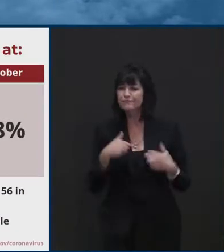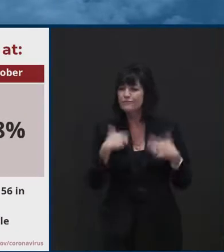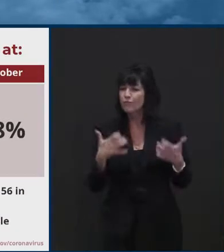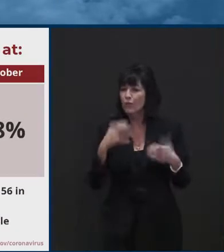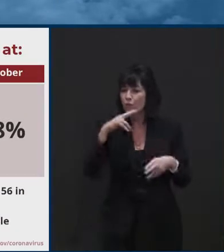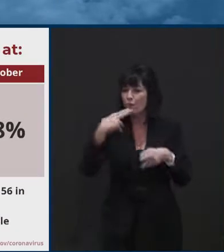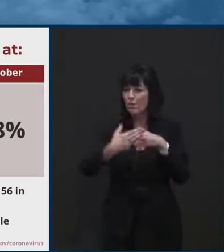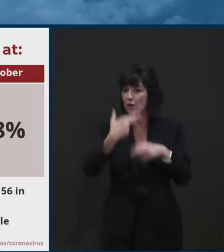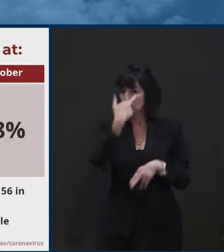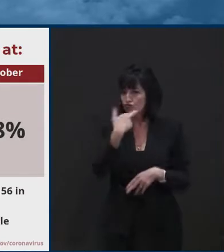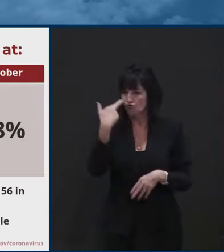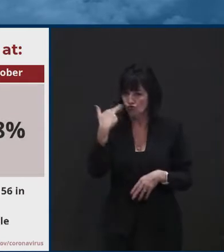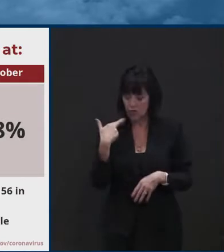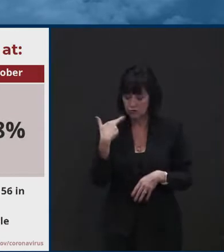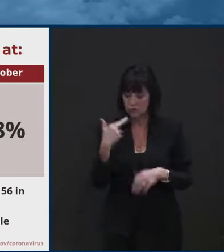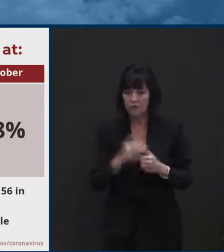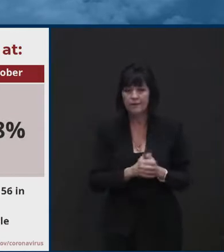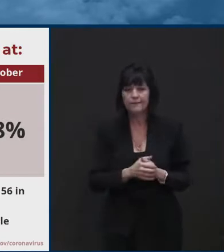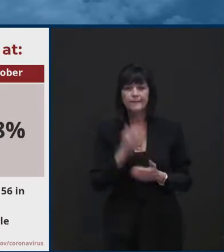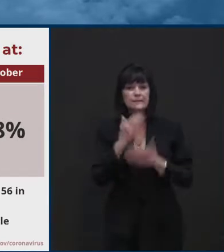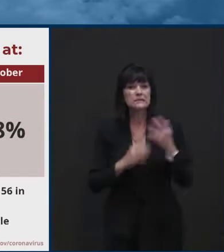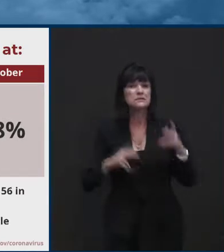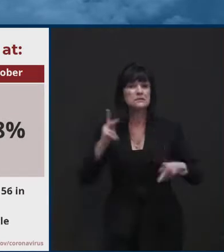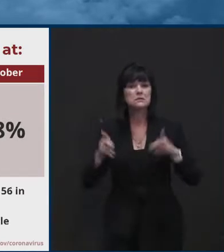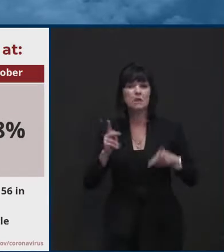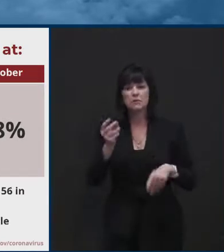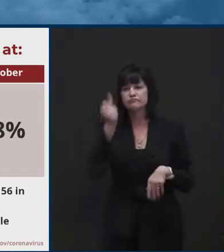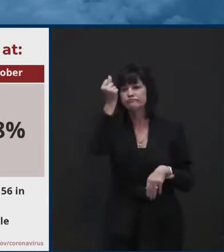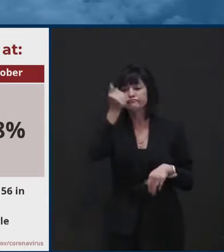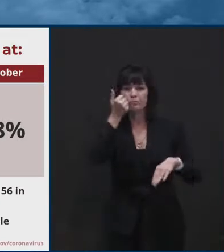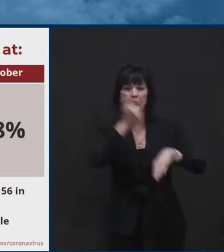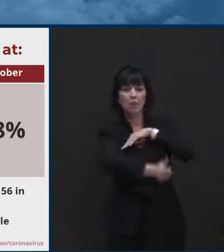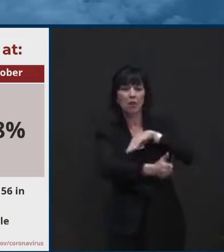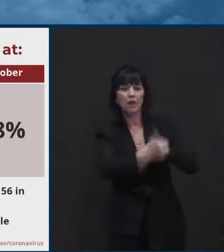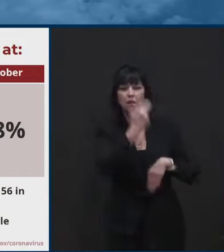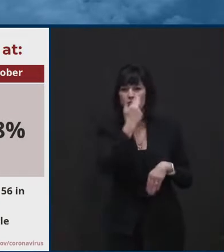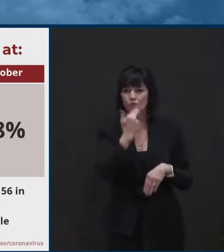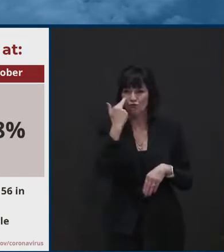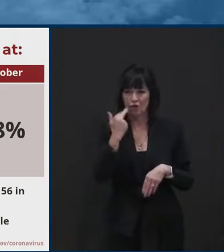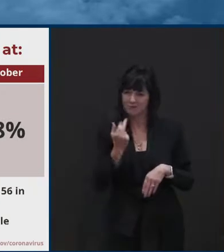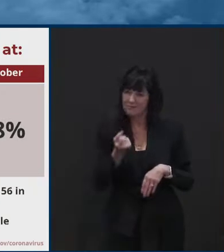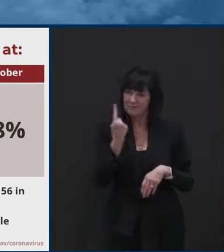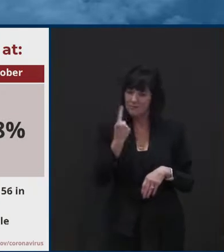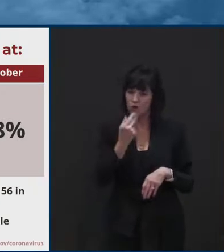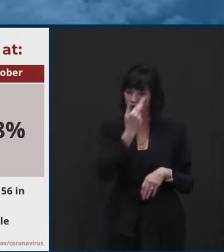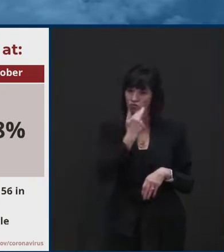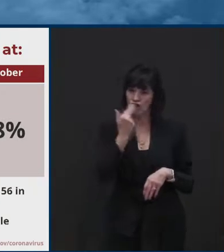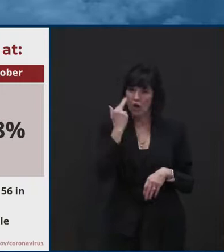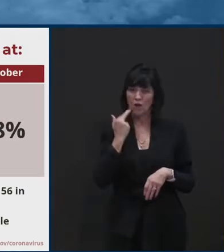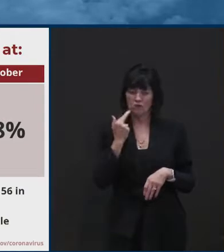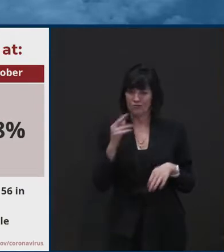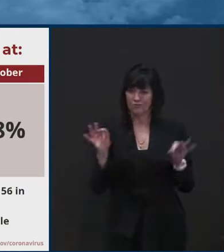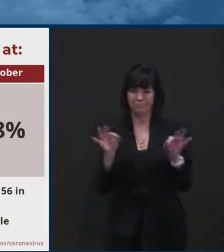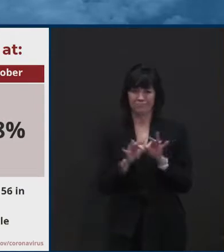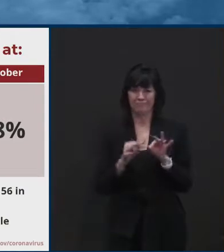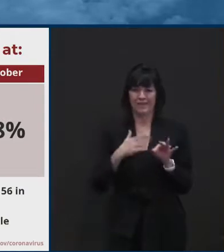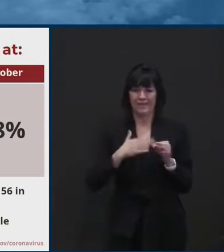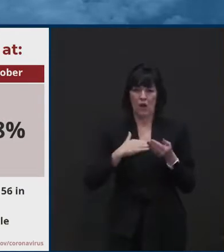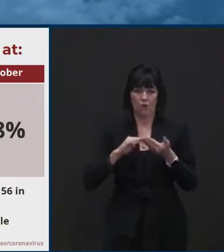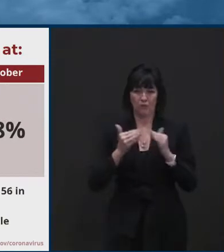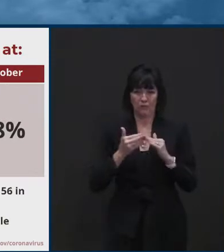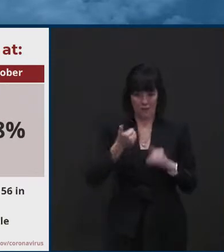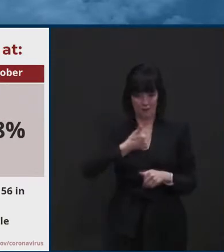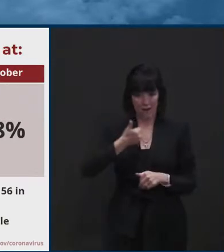um, are such a, a, a vital, um, entity in our, our community. Um, I, I worked in restaurants for, for years,